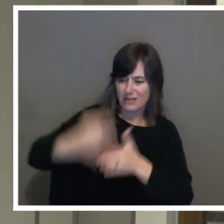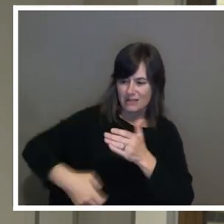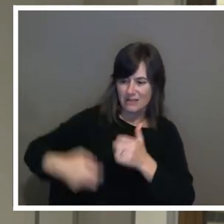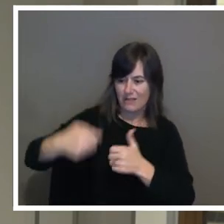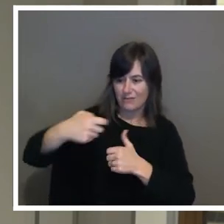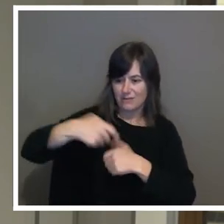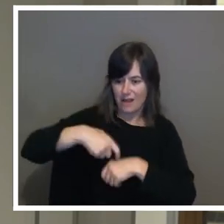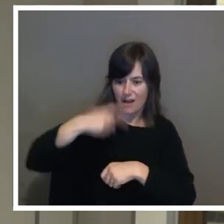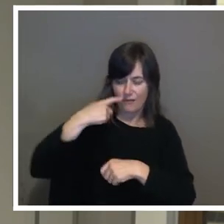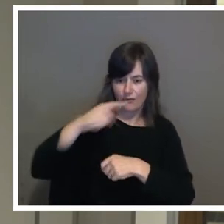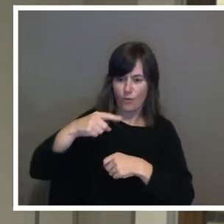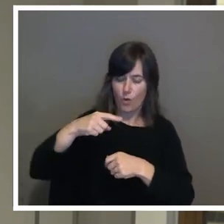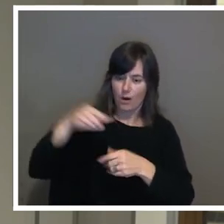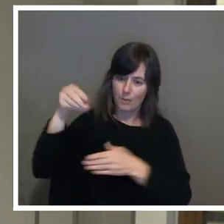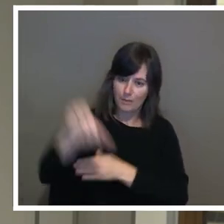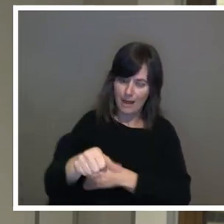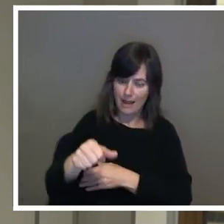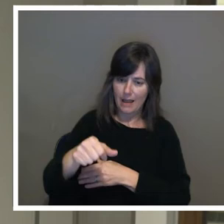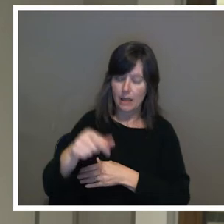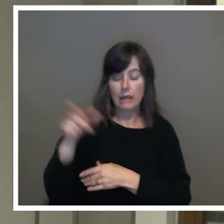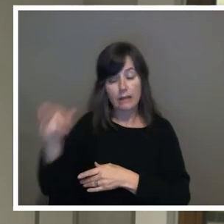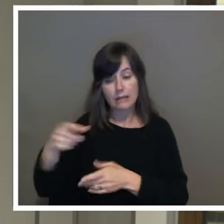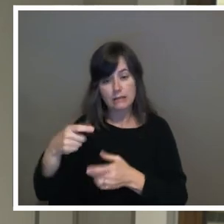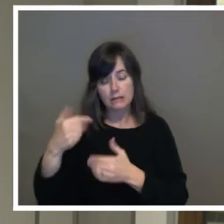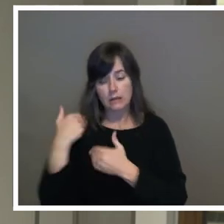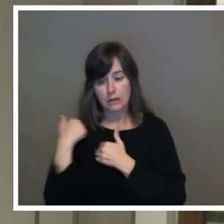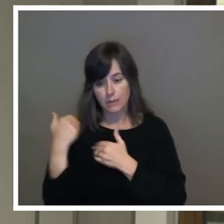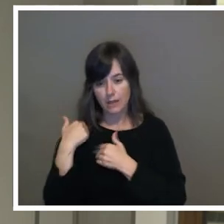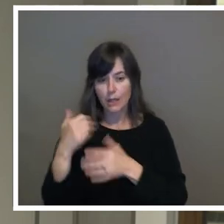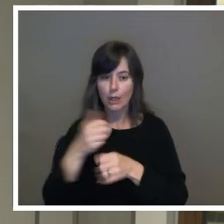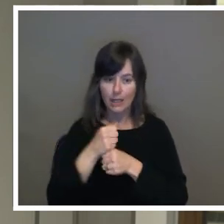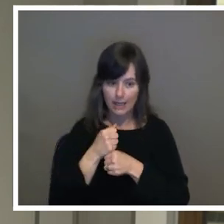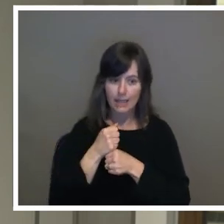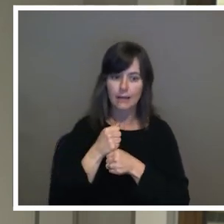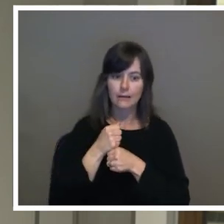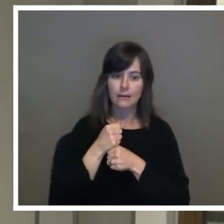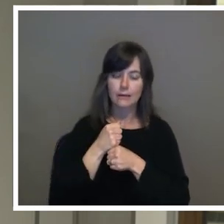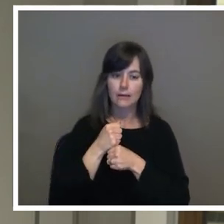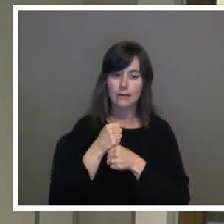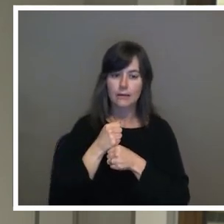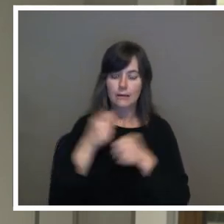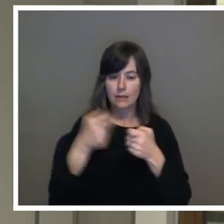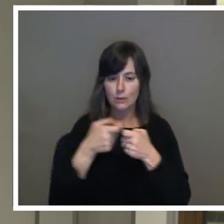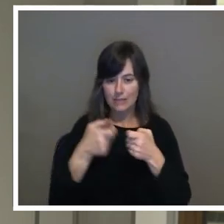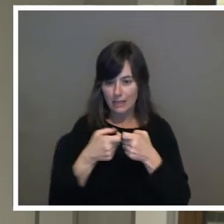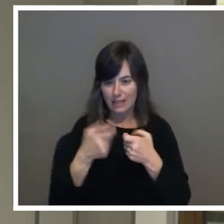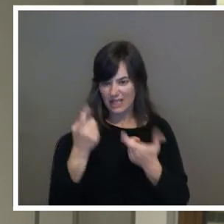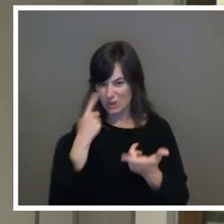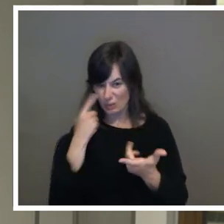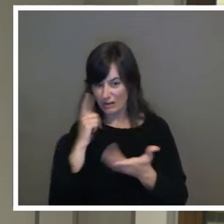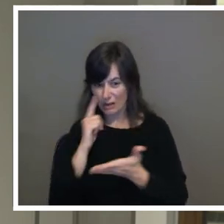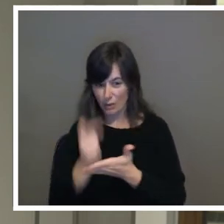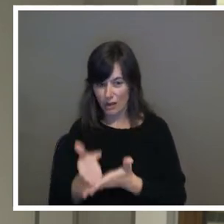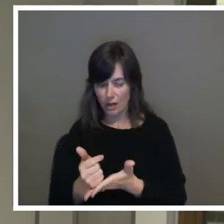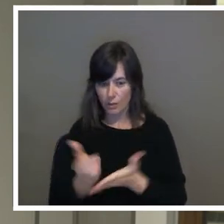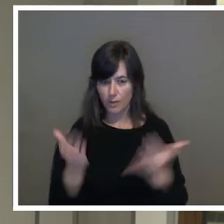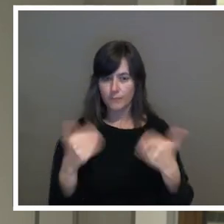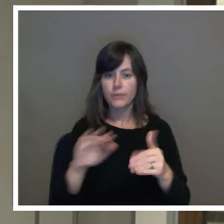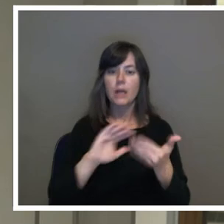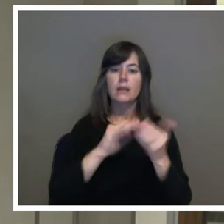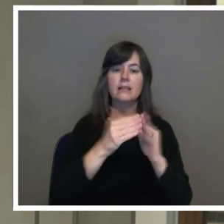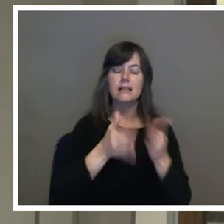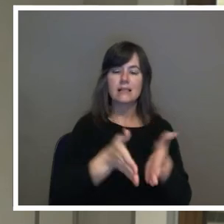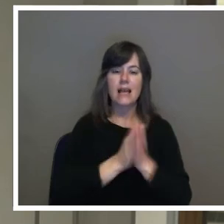It is an obligation. They are getting that utility, aren't they? The city has been asking for input on not